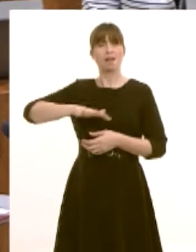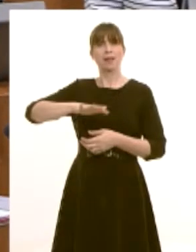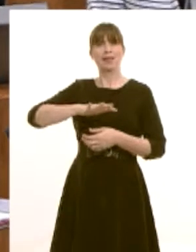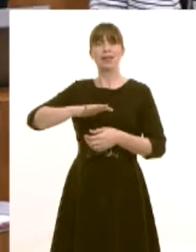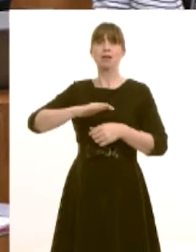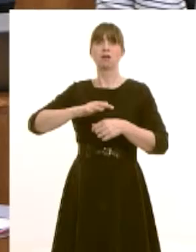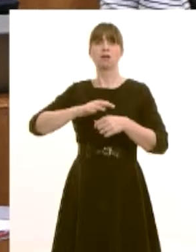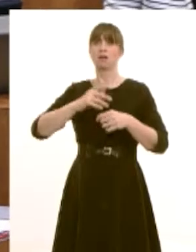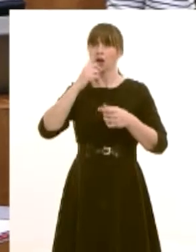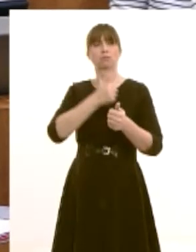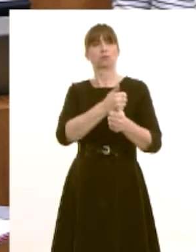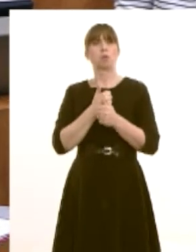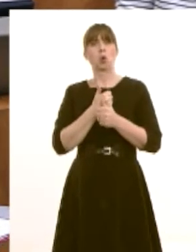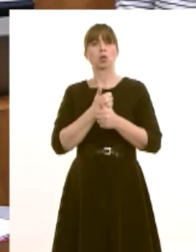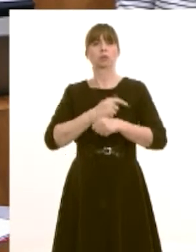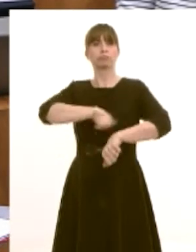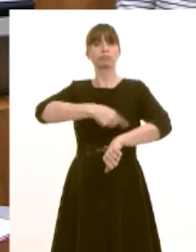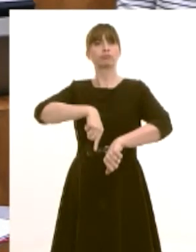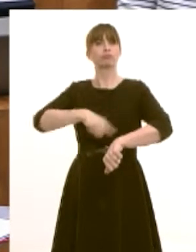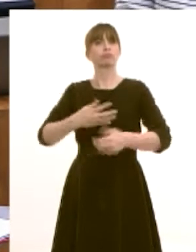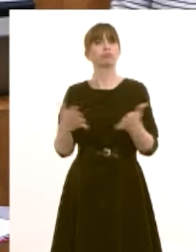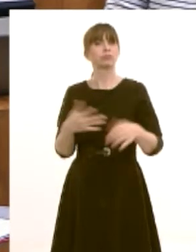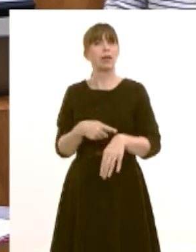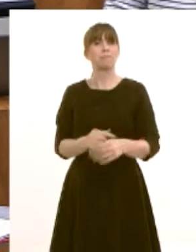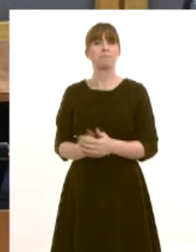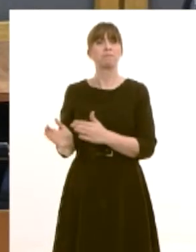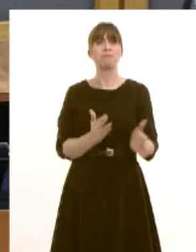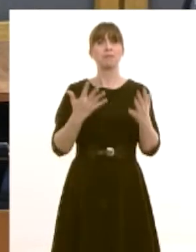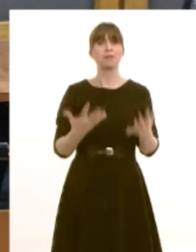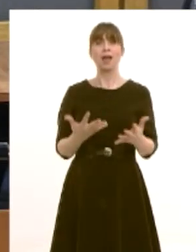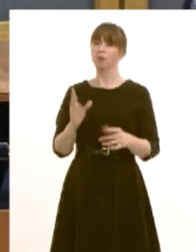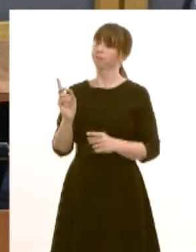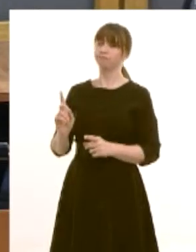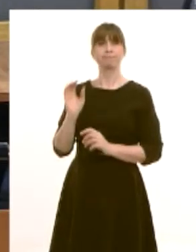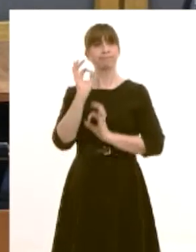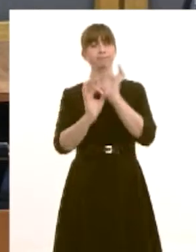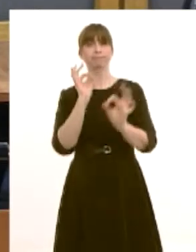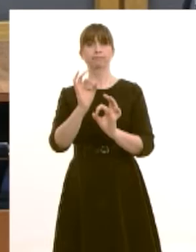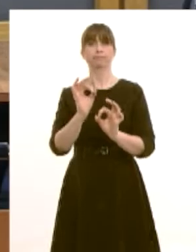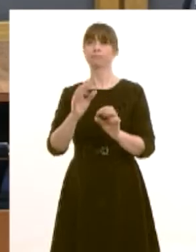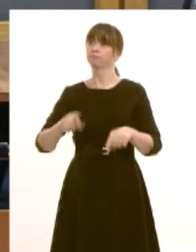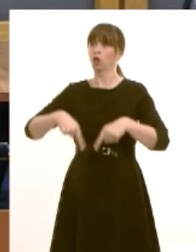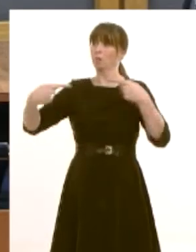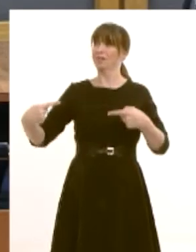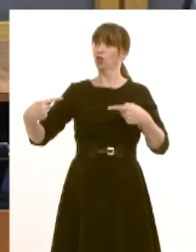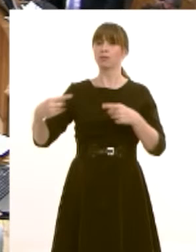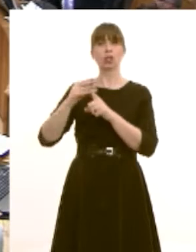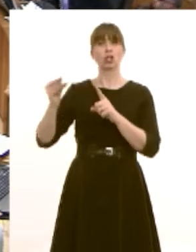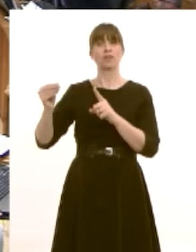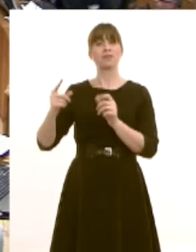out of hours is improved we now move to questions to the party leaders and first this afternoon the leader of the opposition and you are today